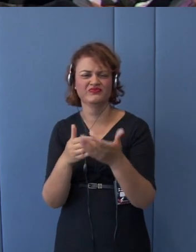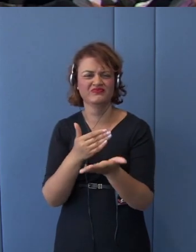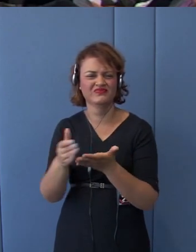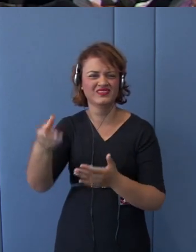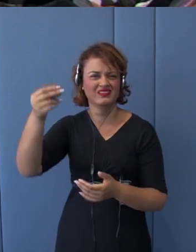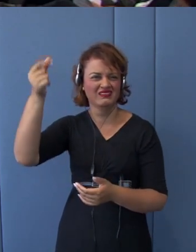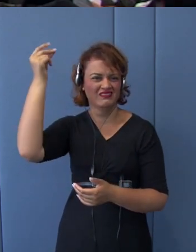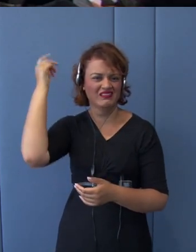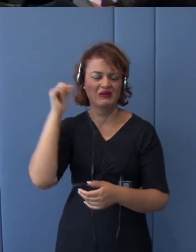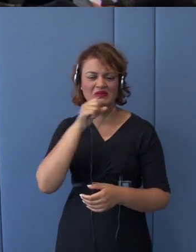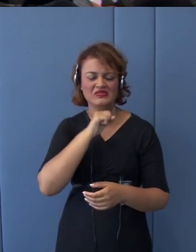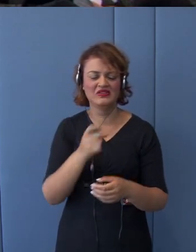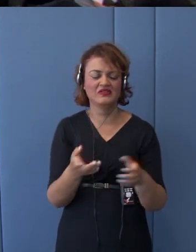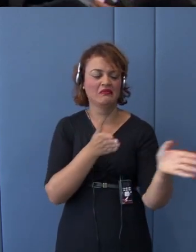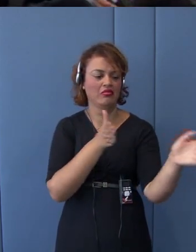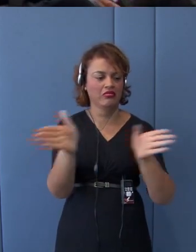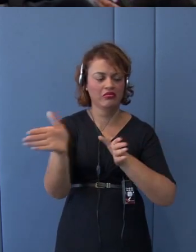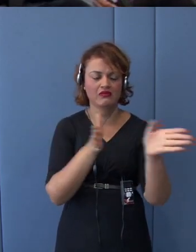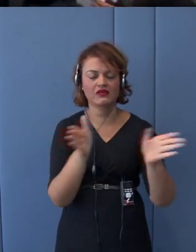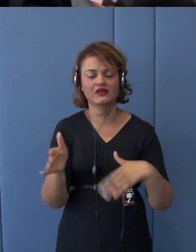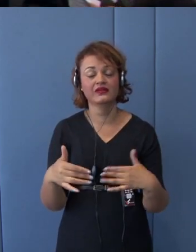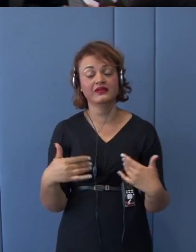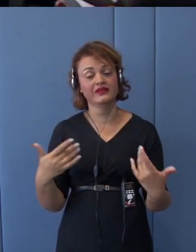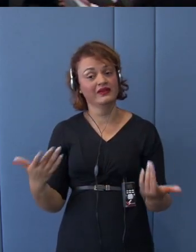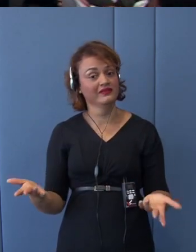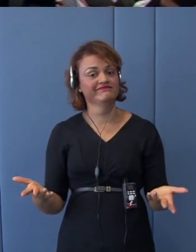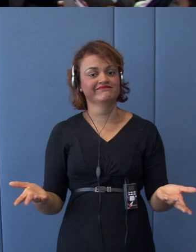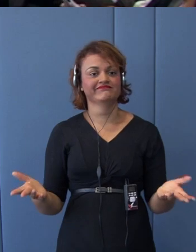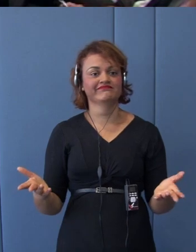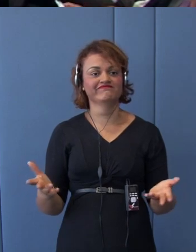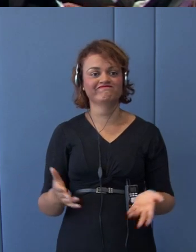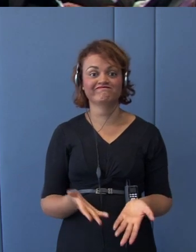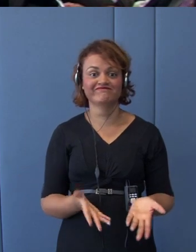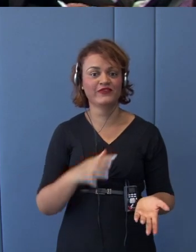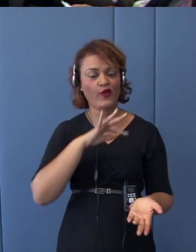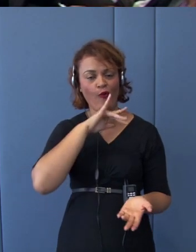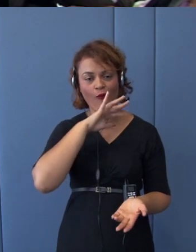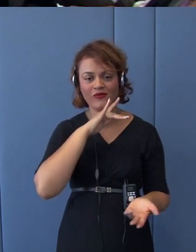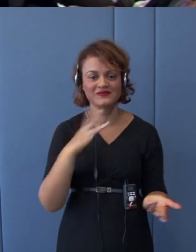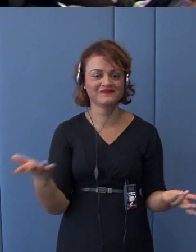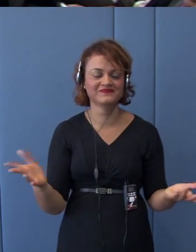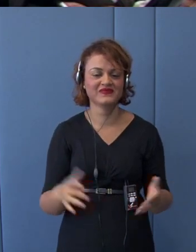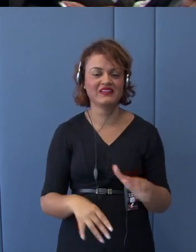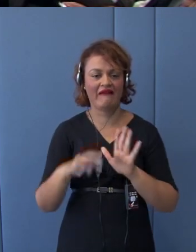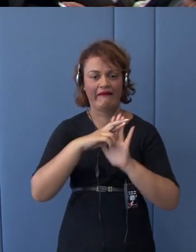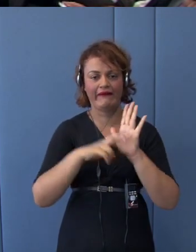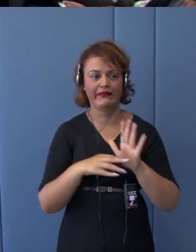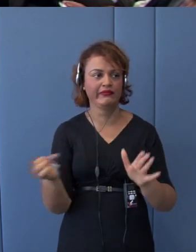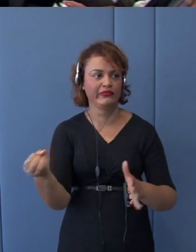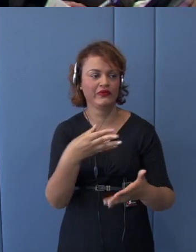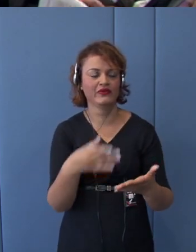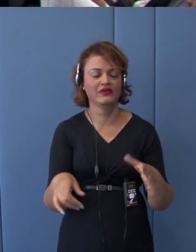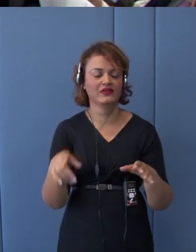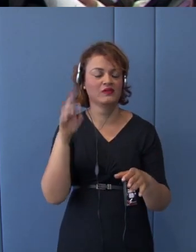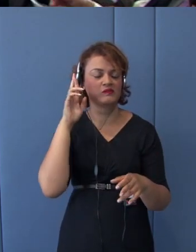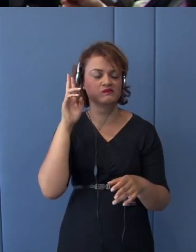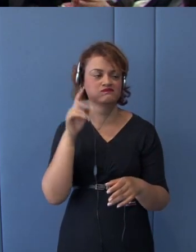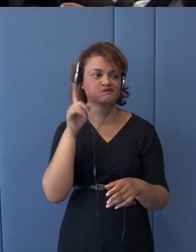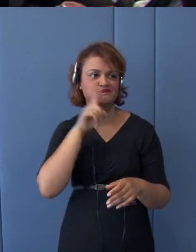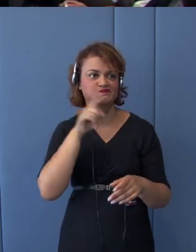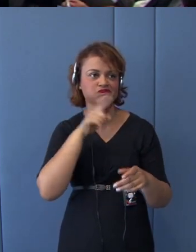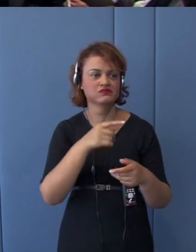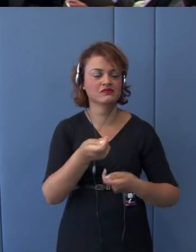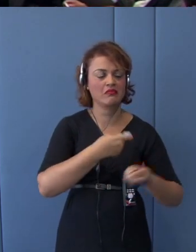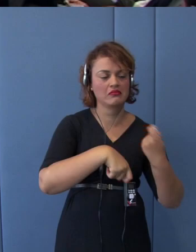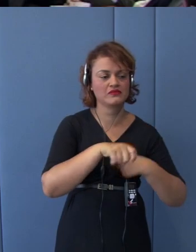international trade law of the United States, such as even 1962 Trade Expansion